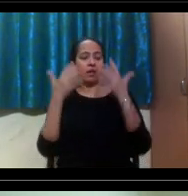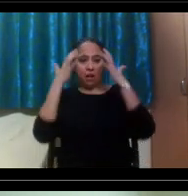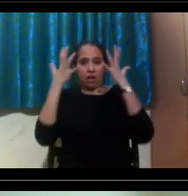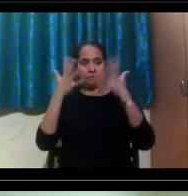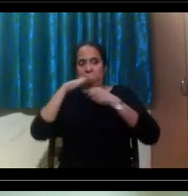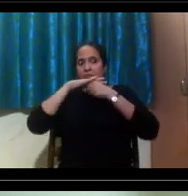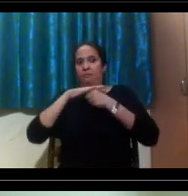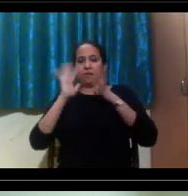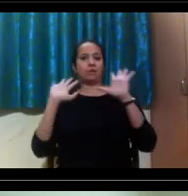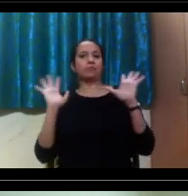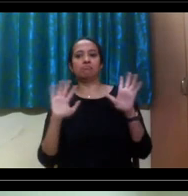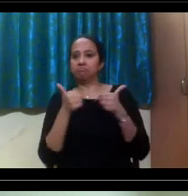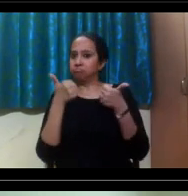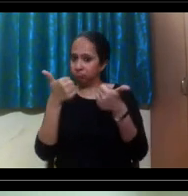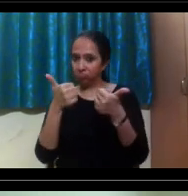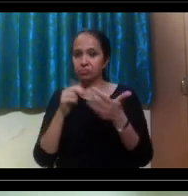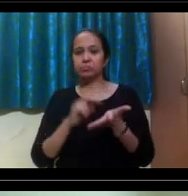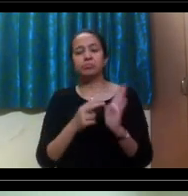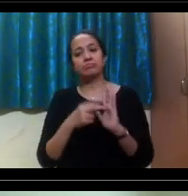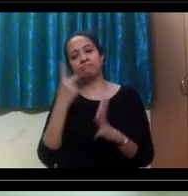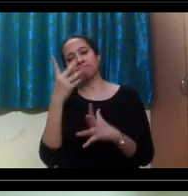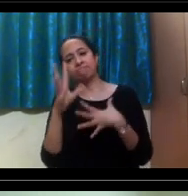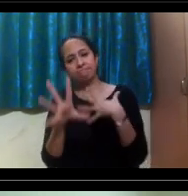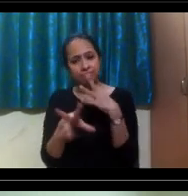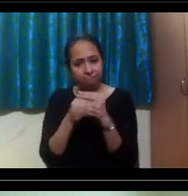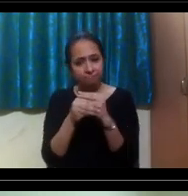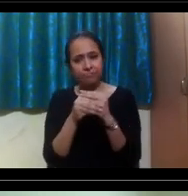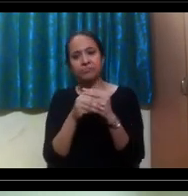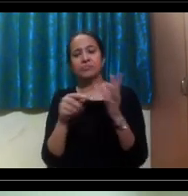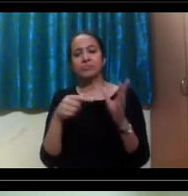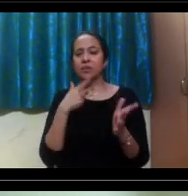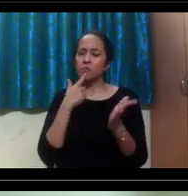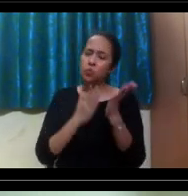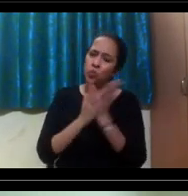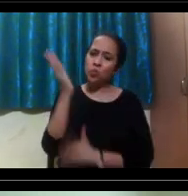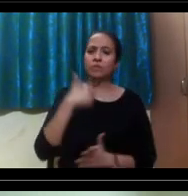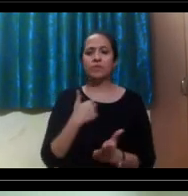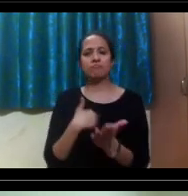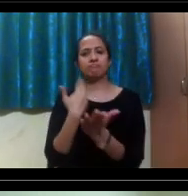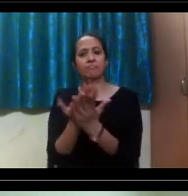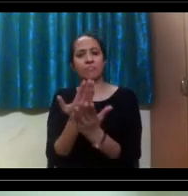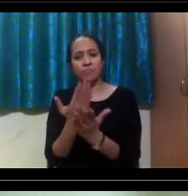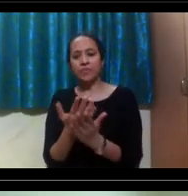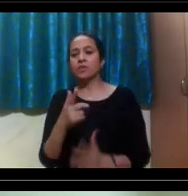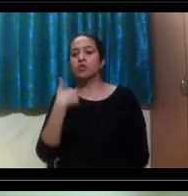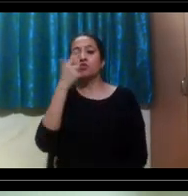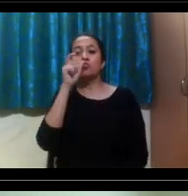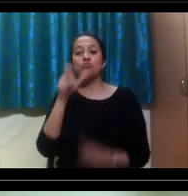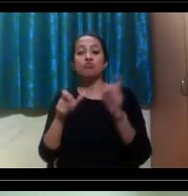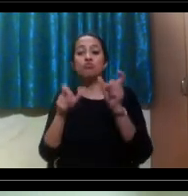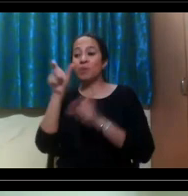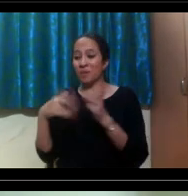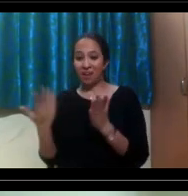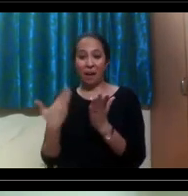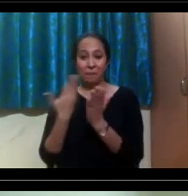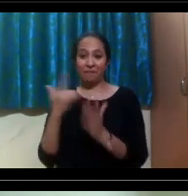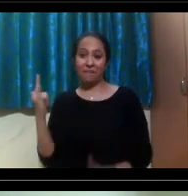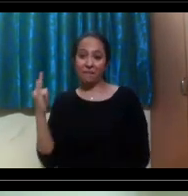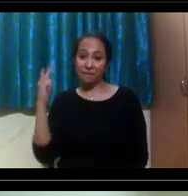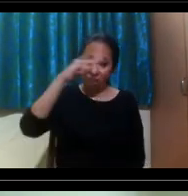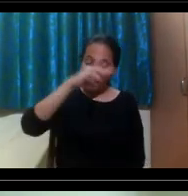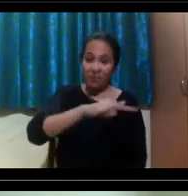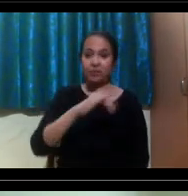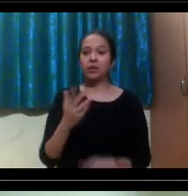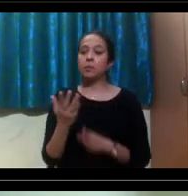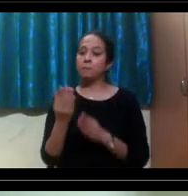And just something else, you know, I always recommend international students with disabilities also plan to arrive a